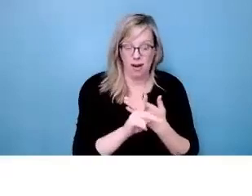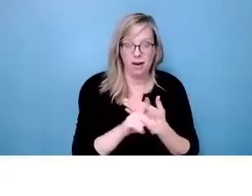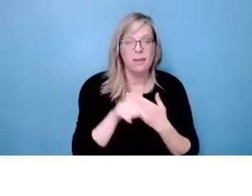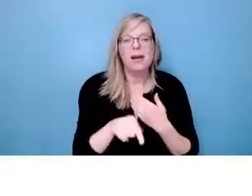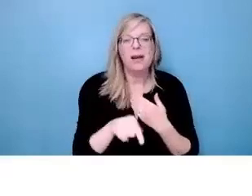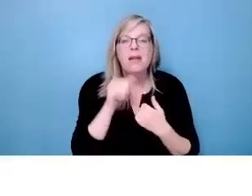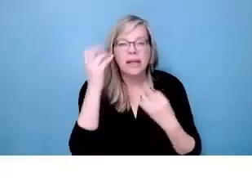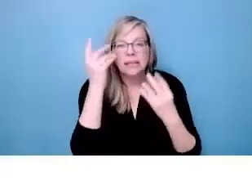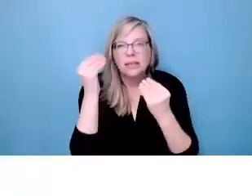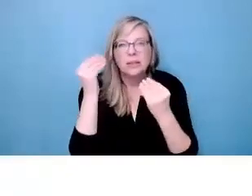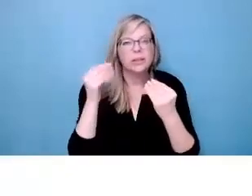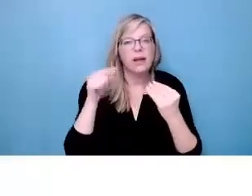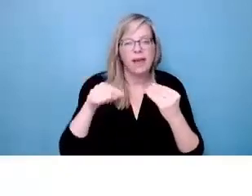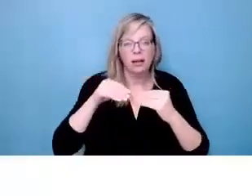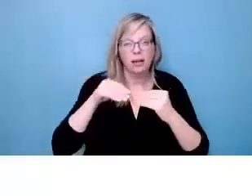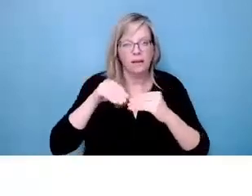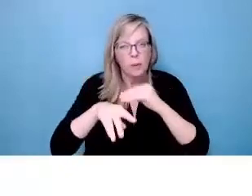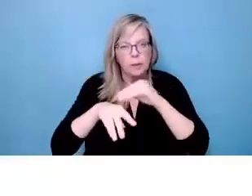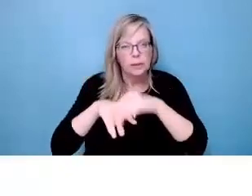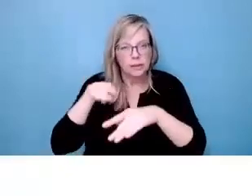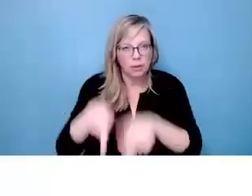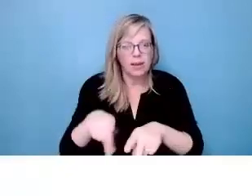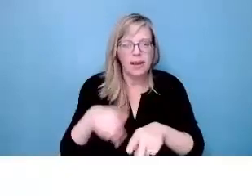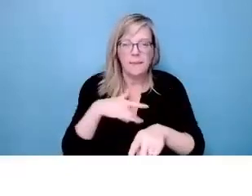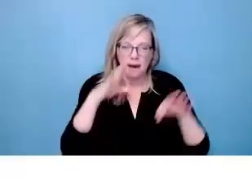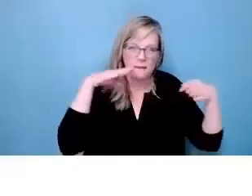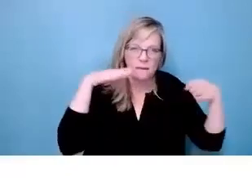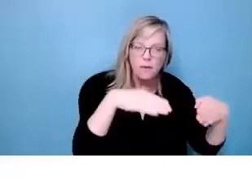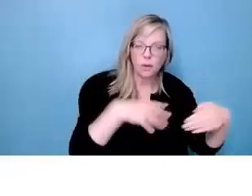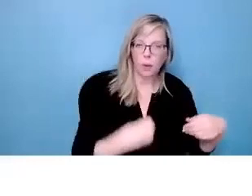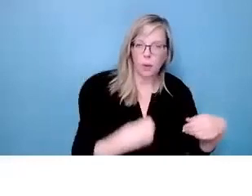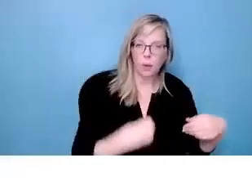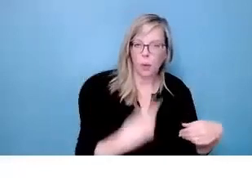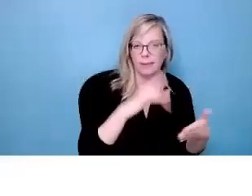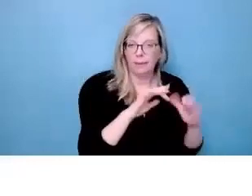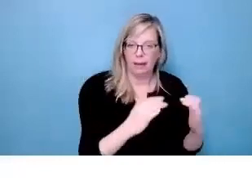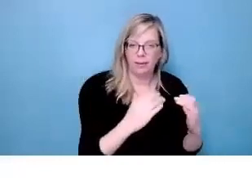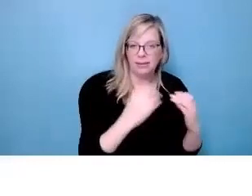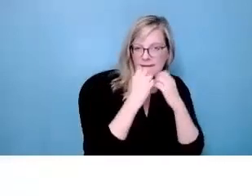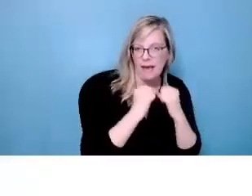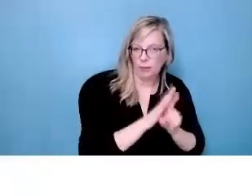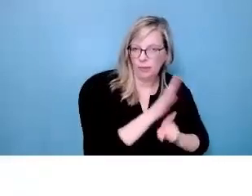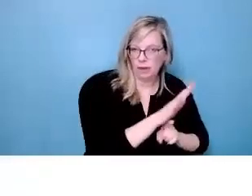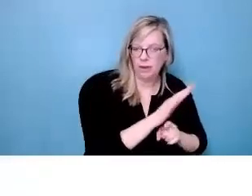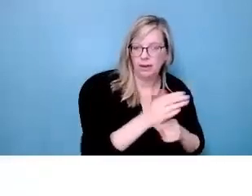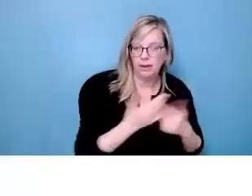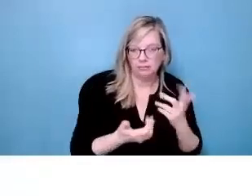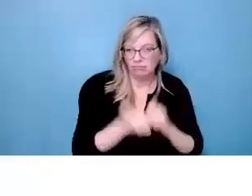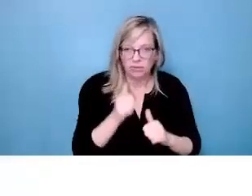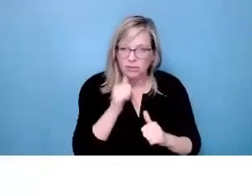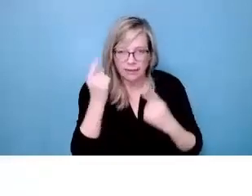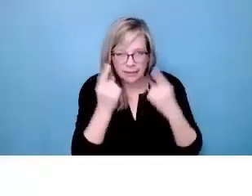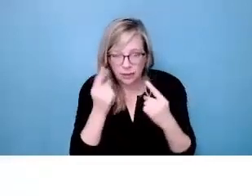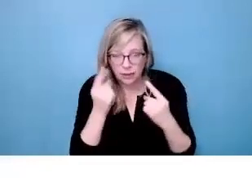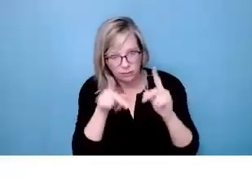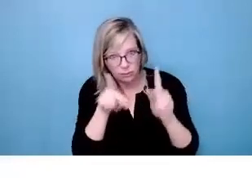intersectional programming. Many transition programs tend to be predicated on white middle class values, and very little research in this area